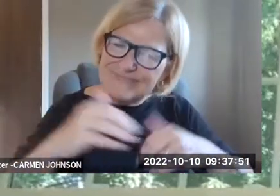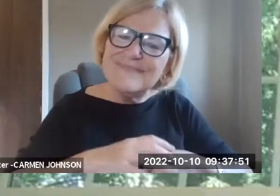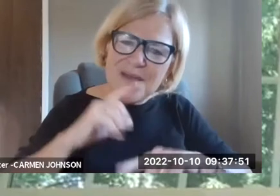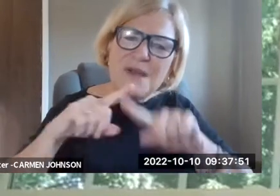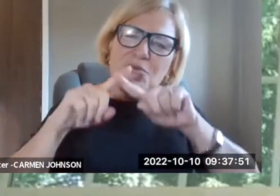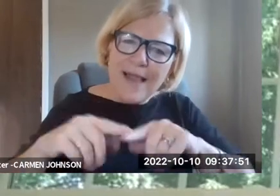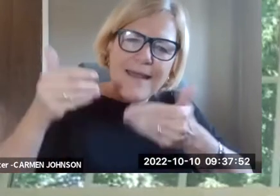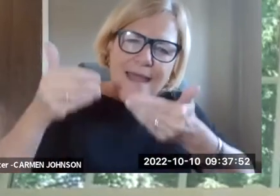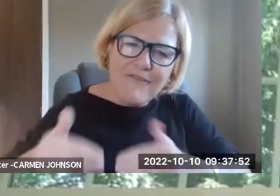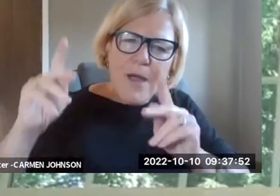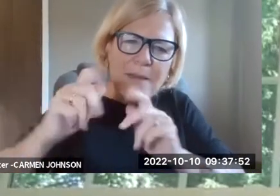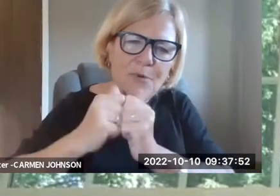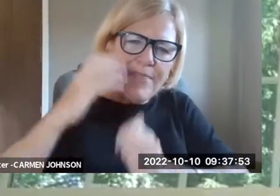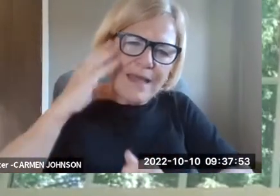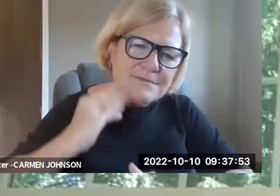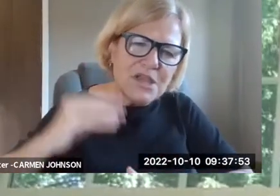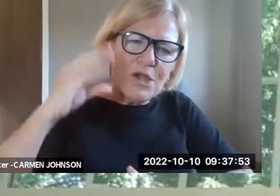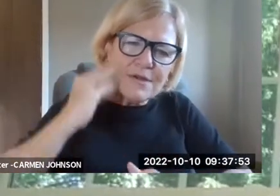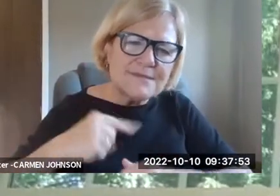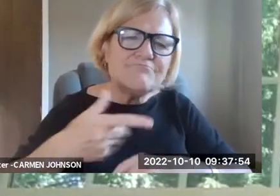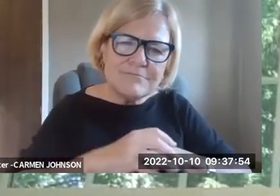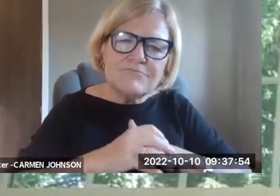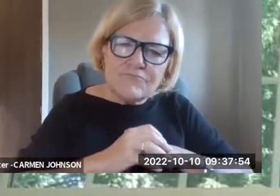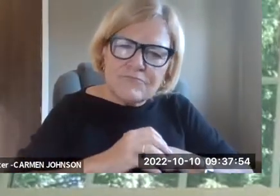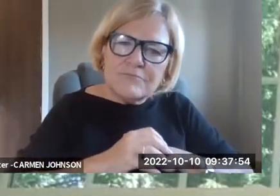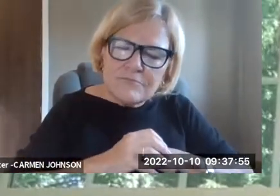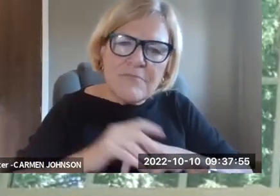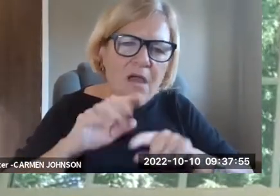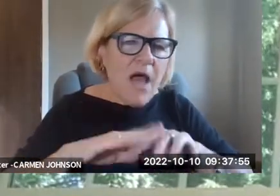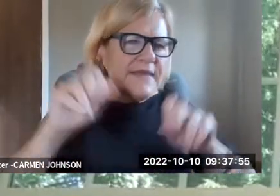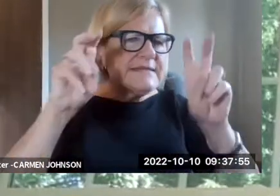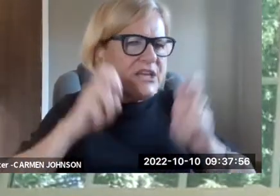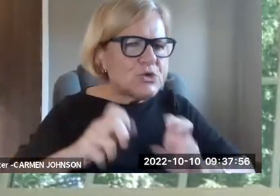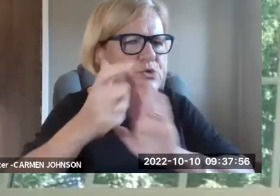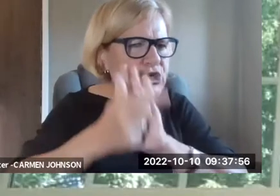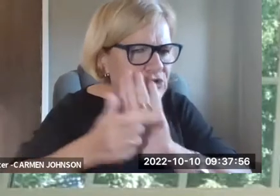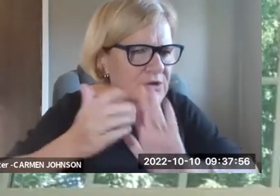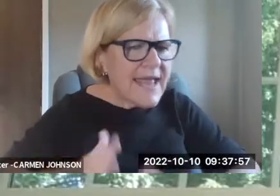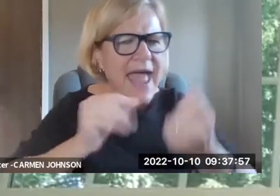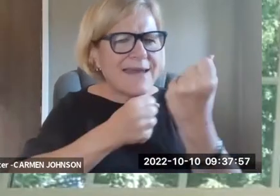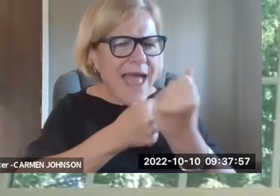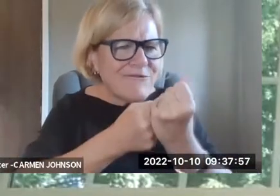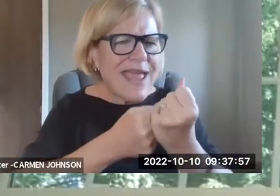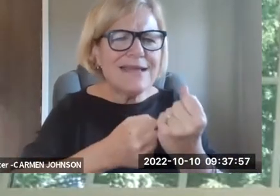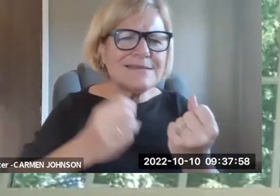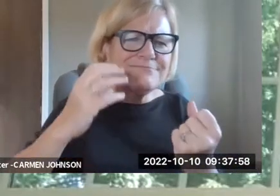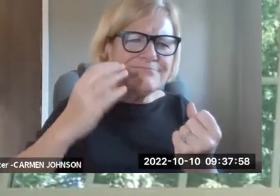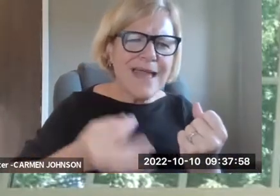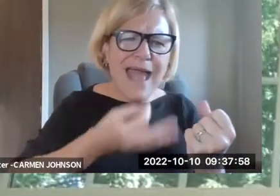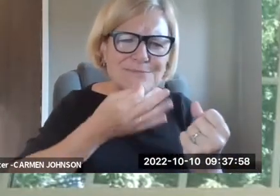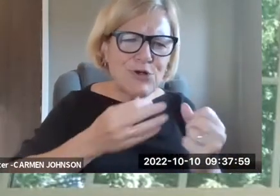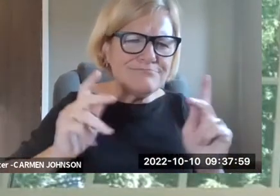emphasize and thank those of you who are here today that this was a really collaborative process and we relied heavily on people with experience,